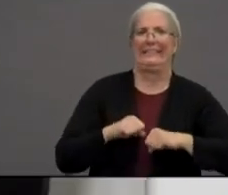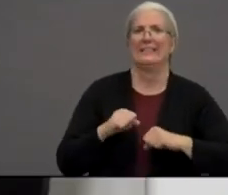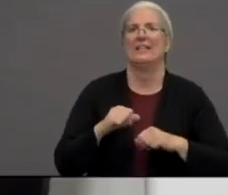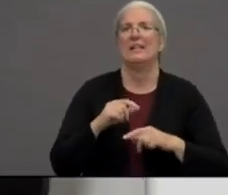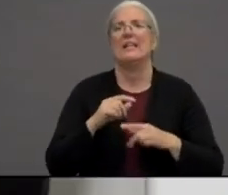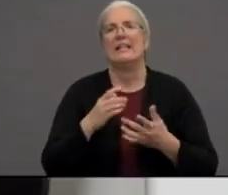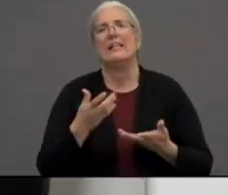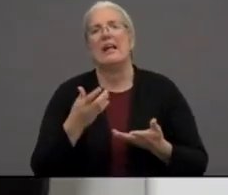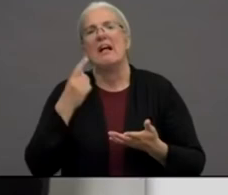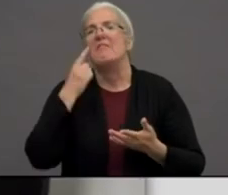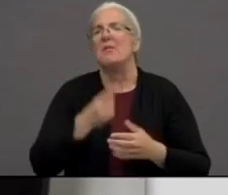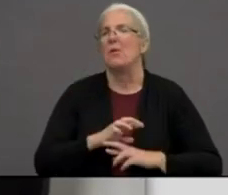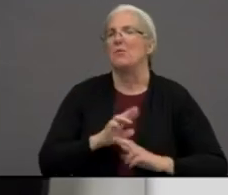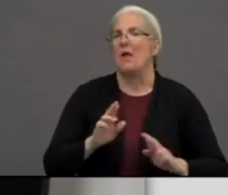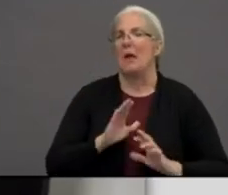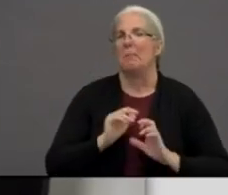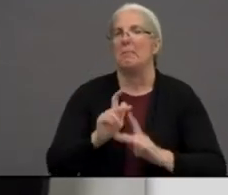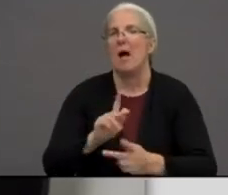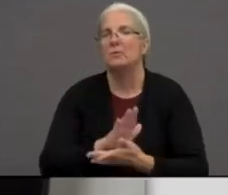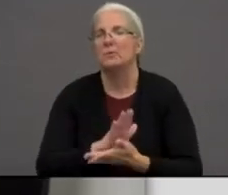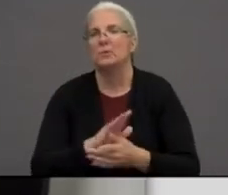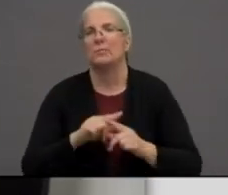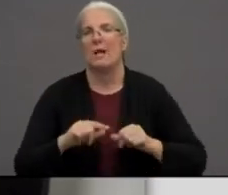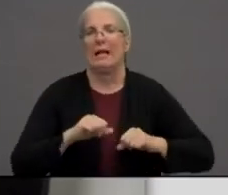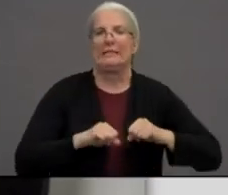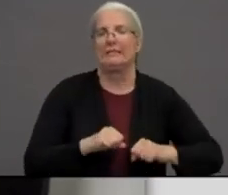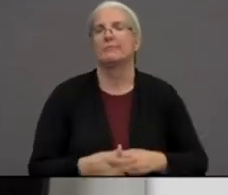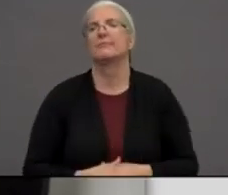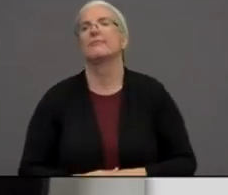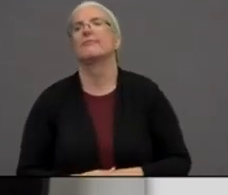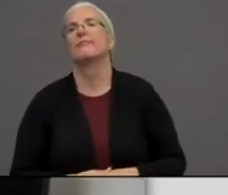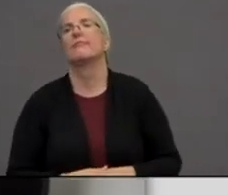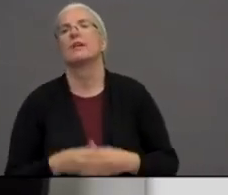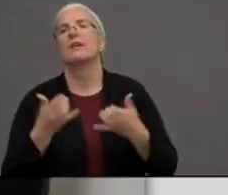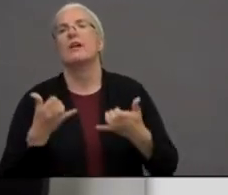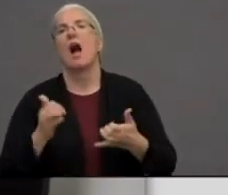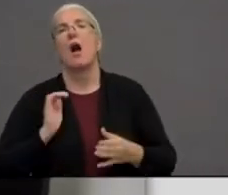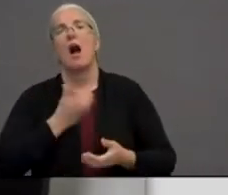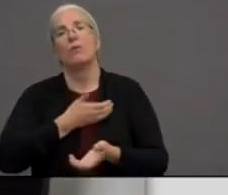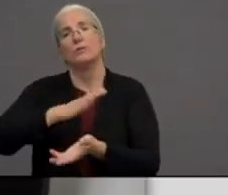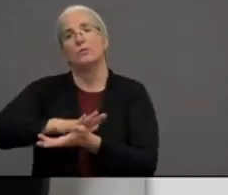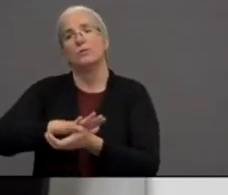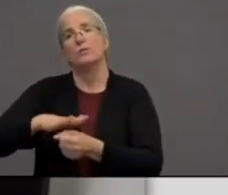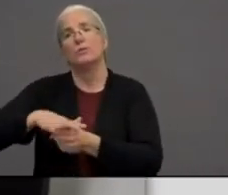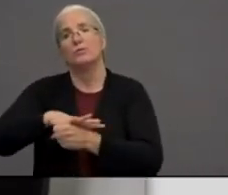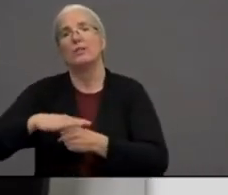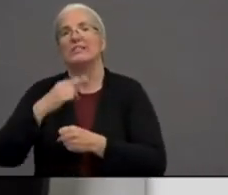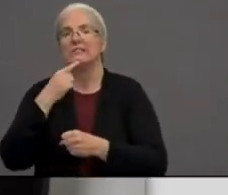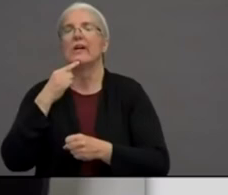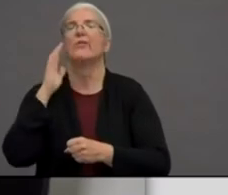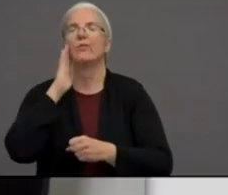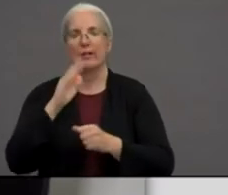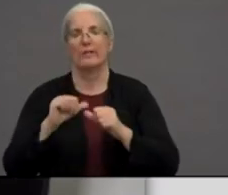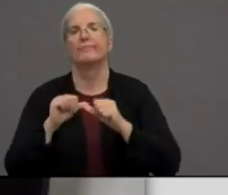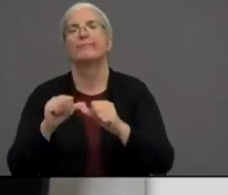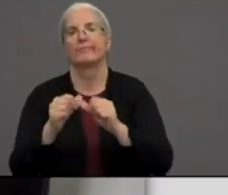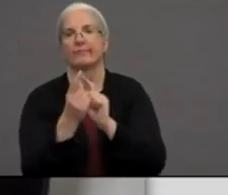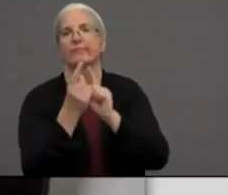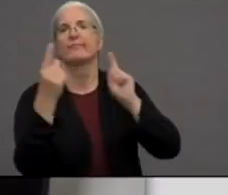our school district has notified us that they won't be, they will be operating remotely until October 4th